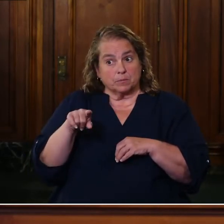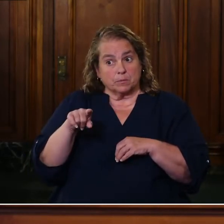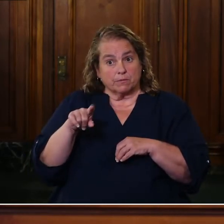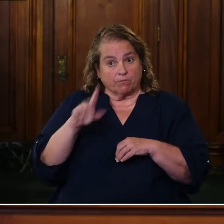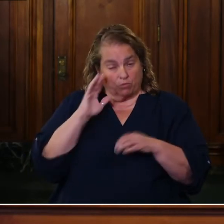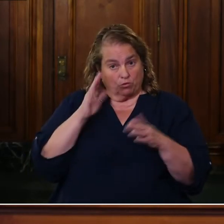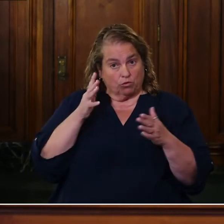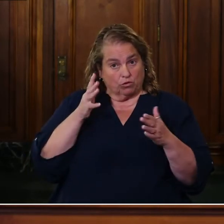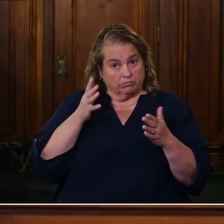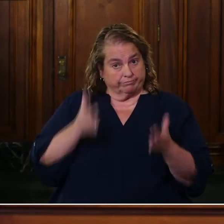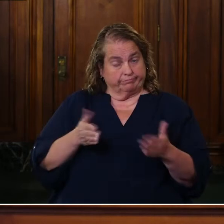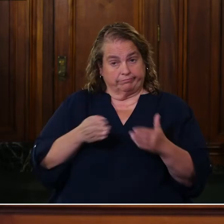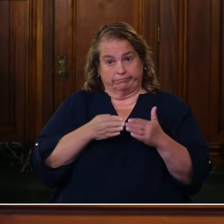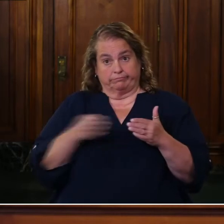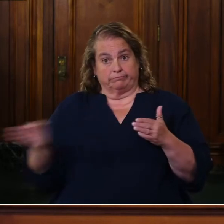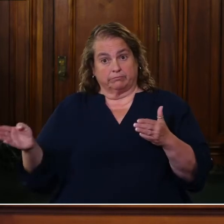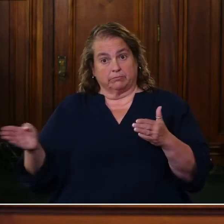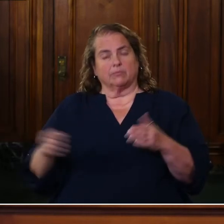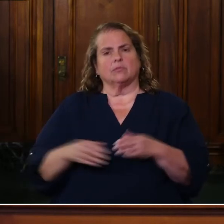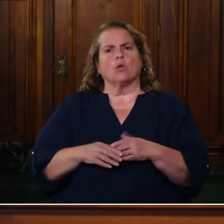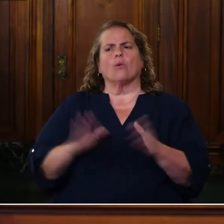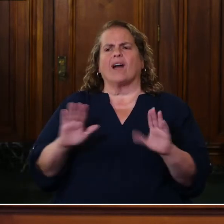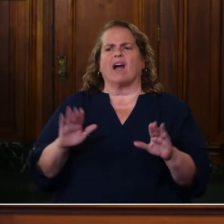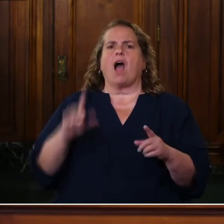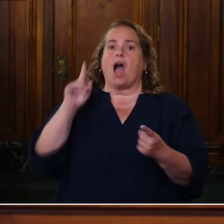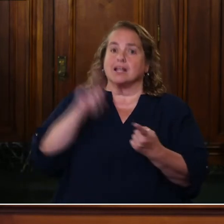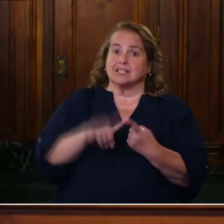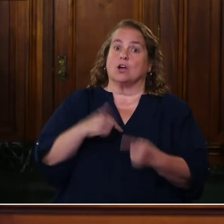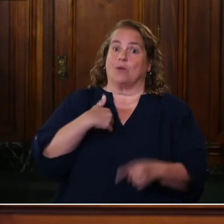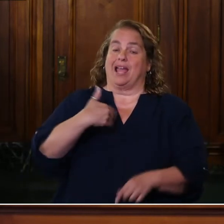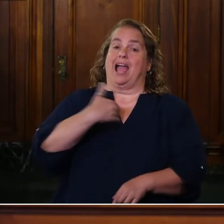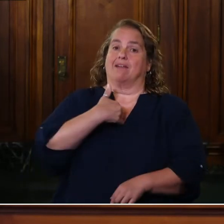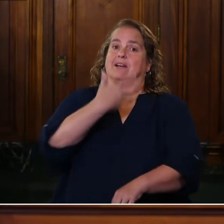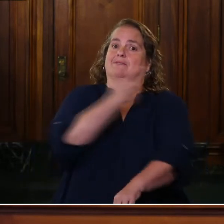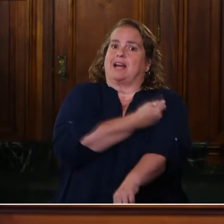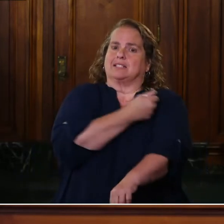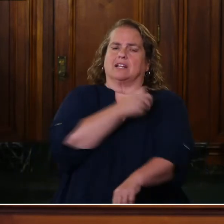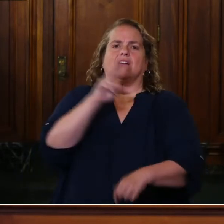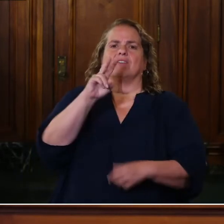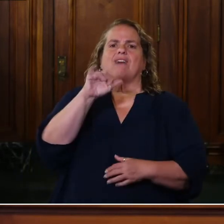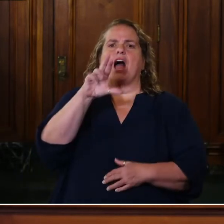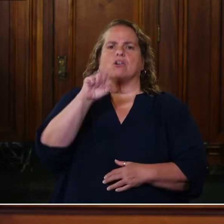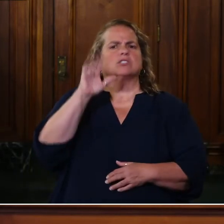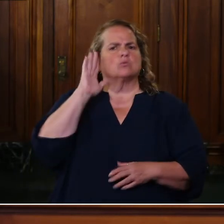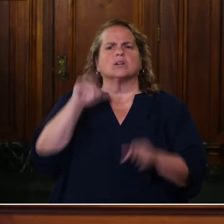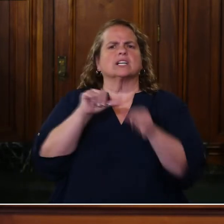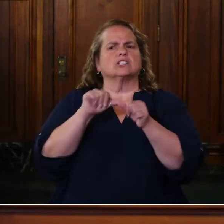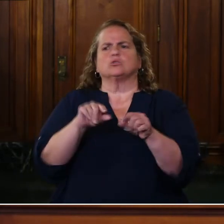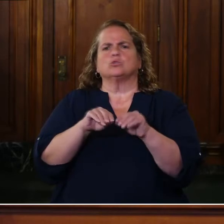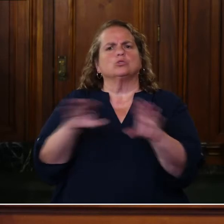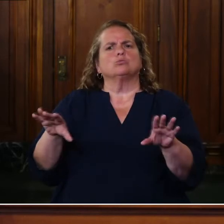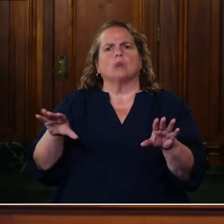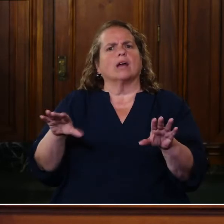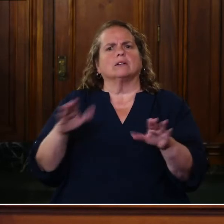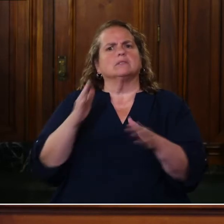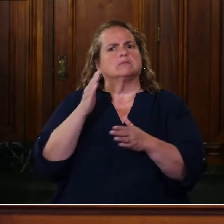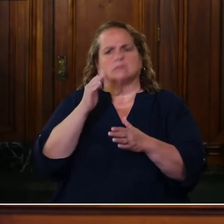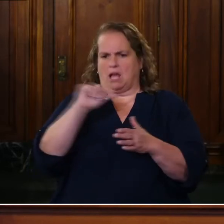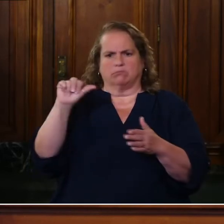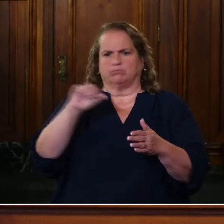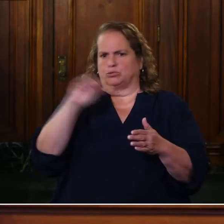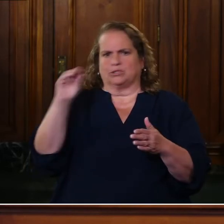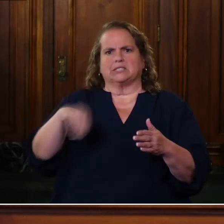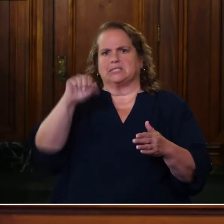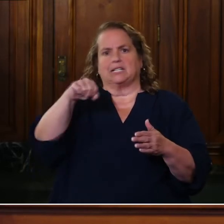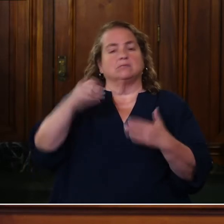foreseeable future. Well, until we have a vaccine, the virus is going to spread at least a certain amount. You know, when we